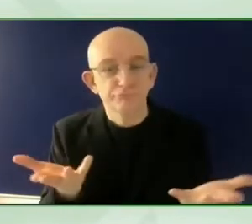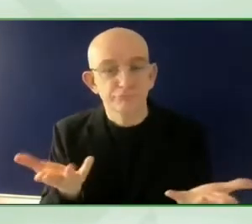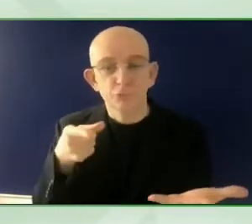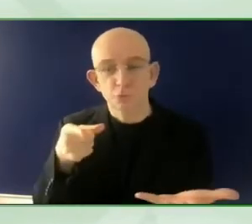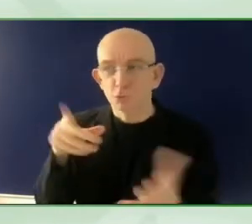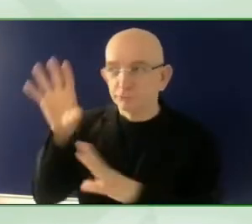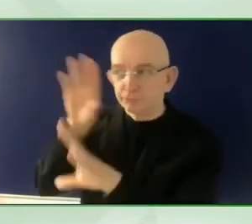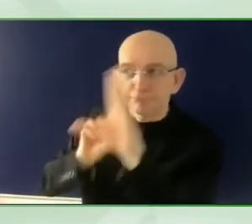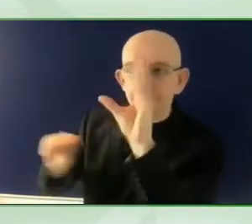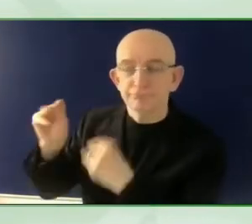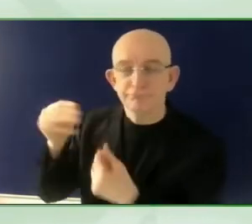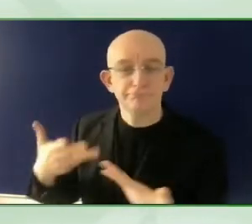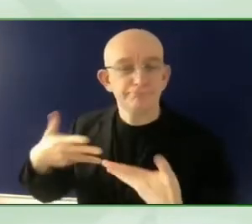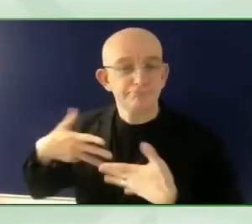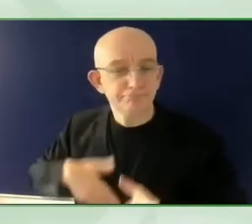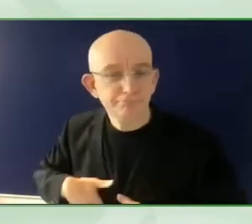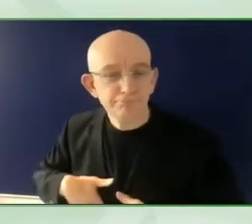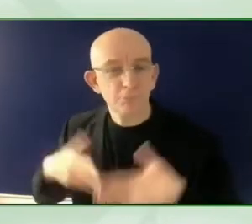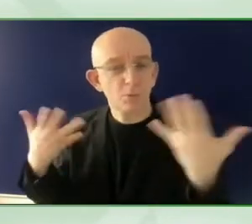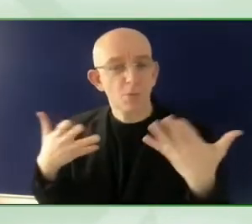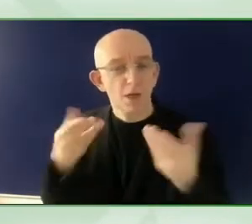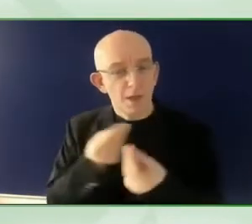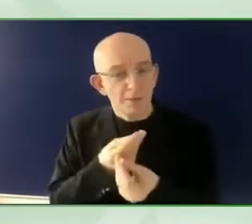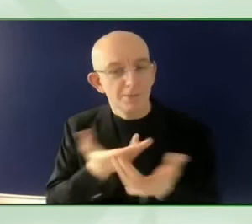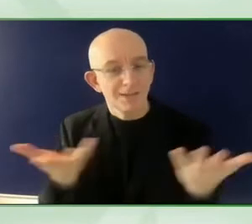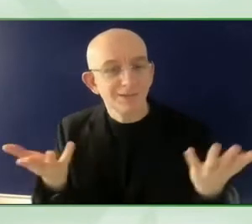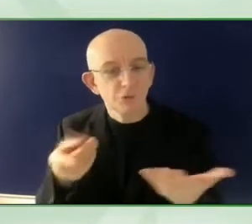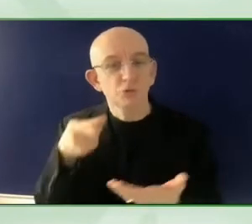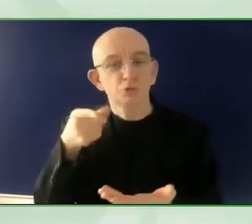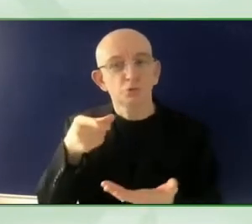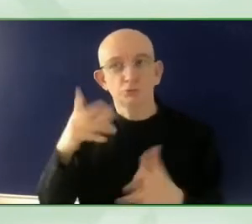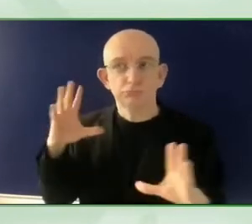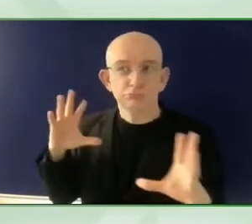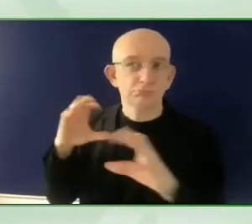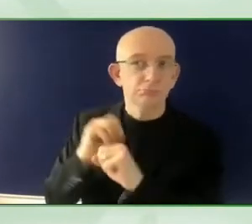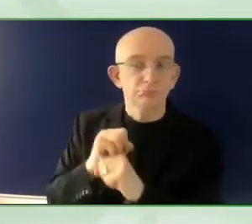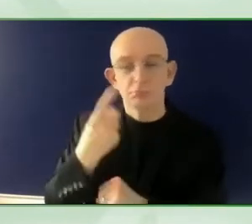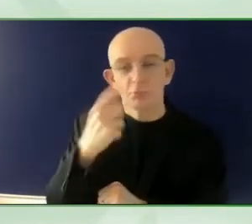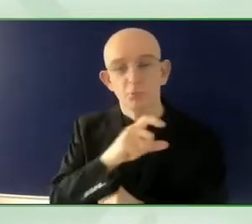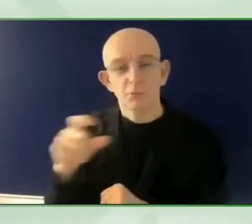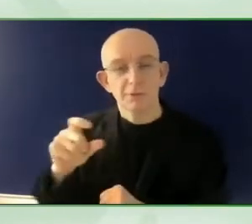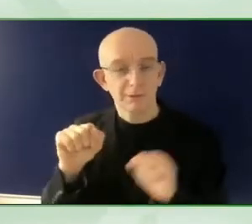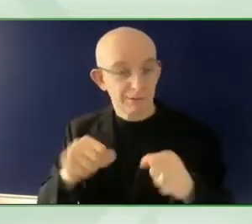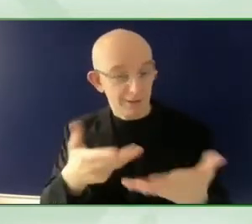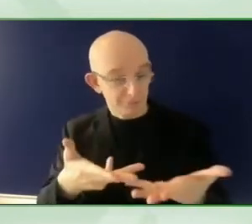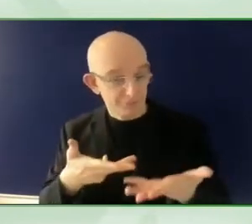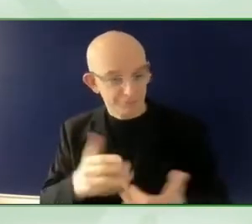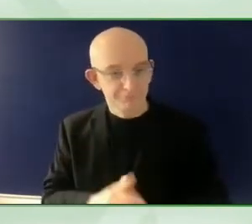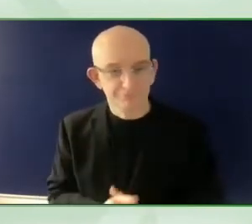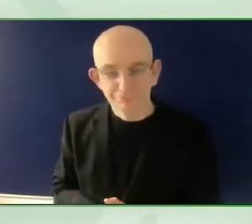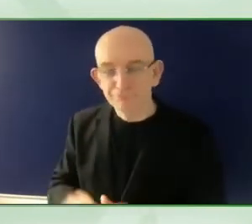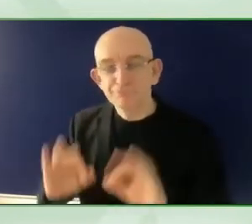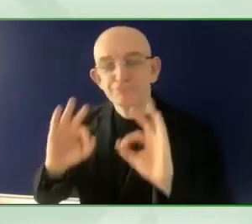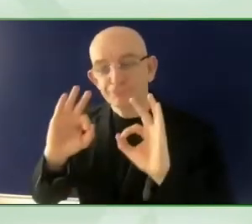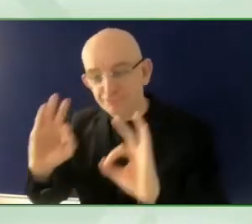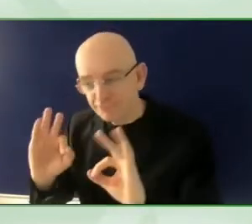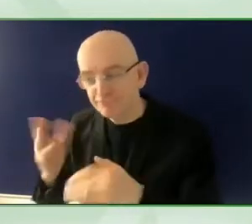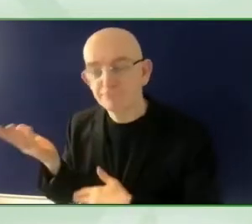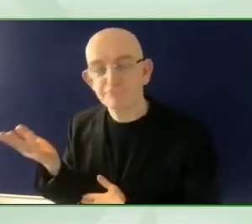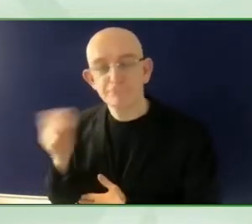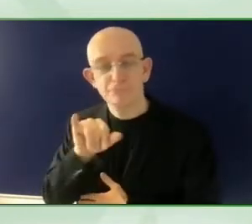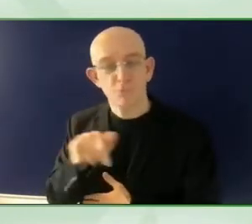the Zero Conference for giving us this opportunity because actually this is the first post-GDS